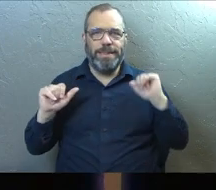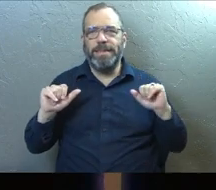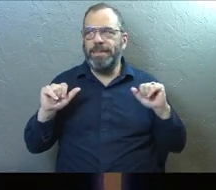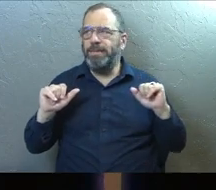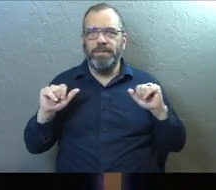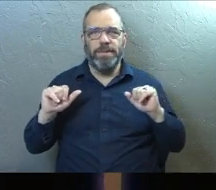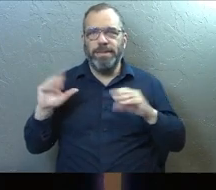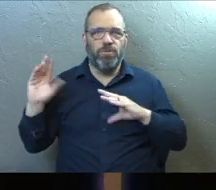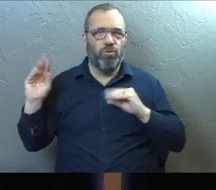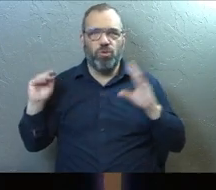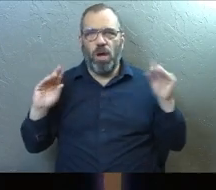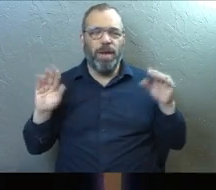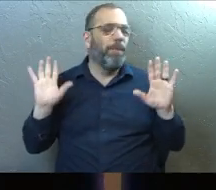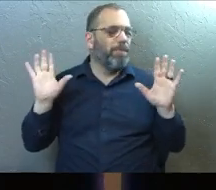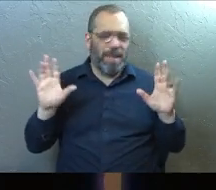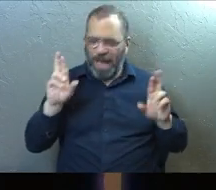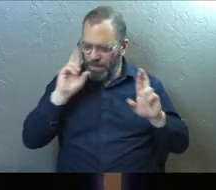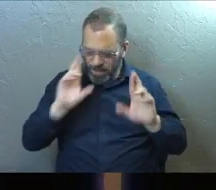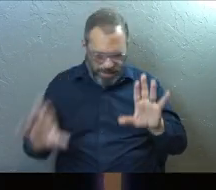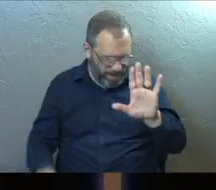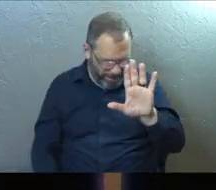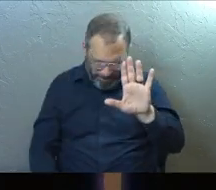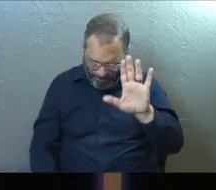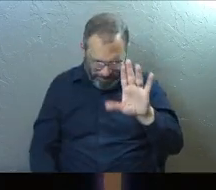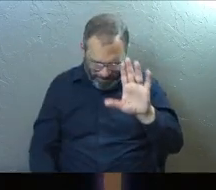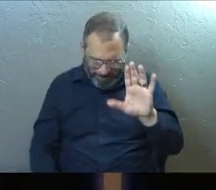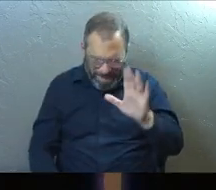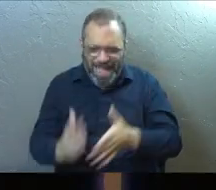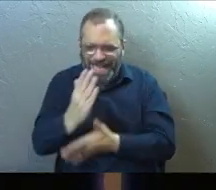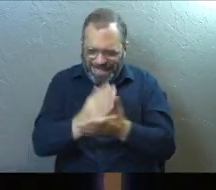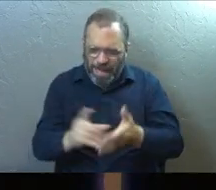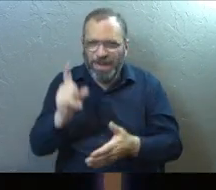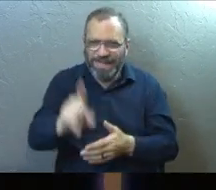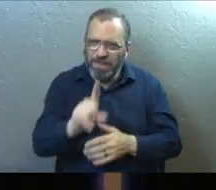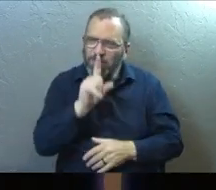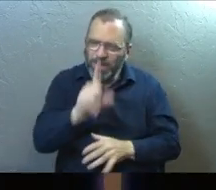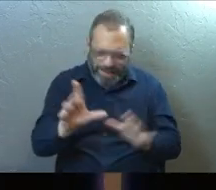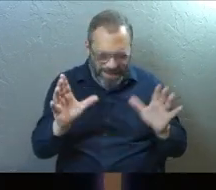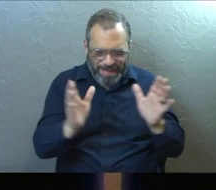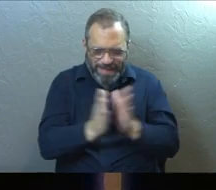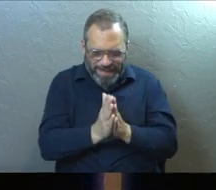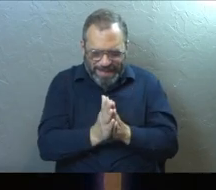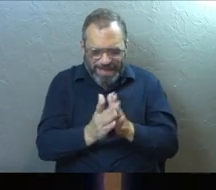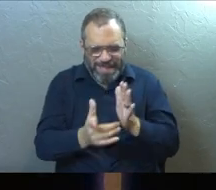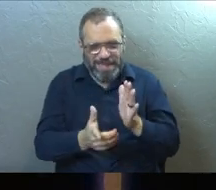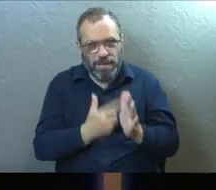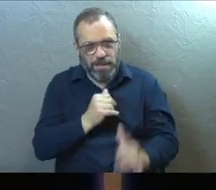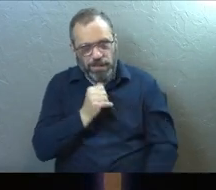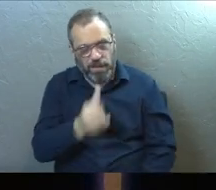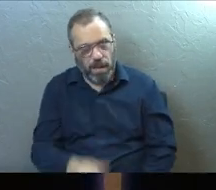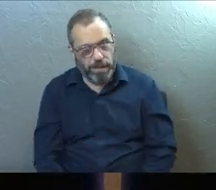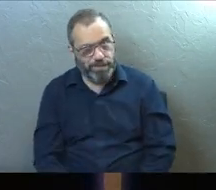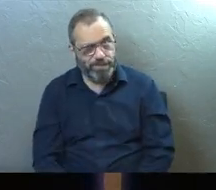things like that. I respect that. Some of the needs are really real. Sometimes not.